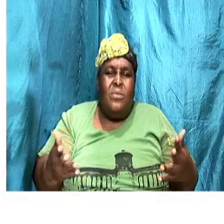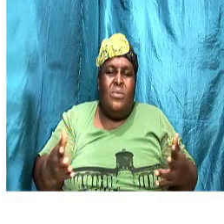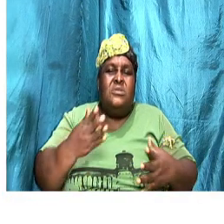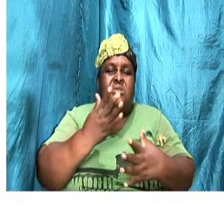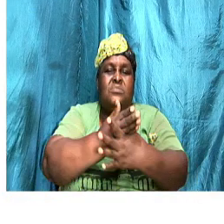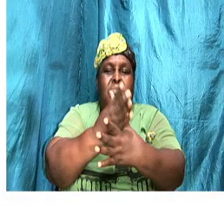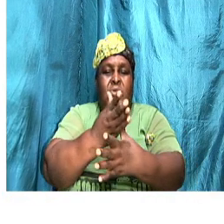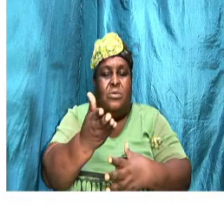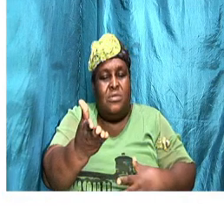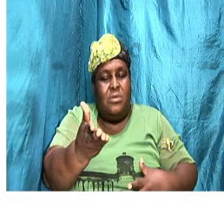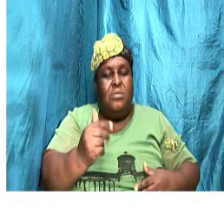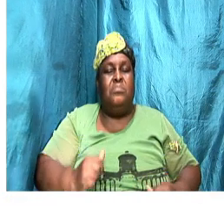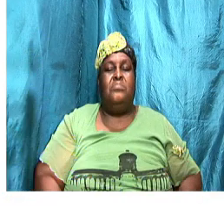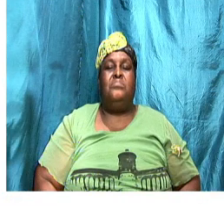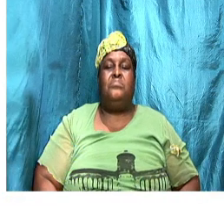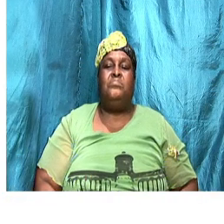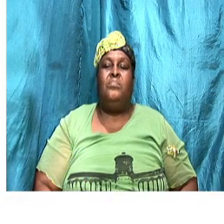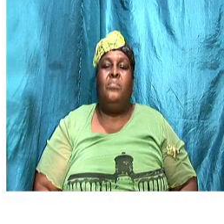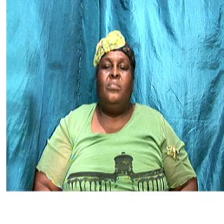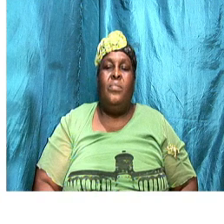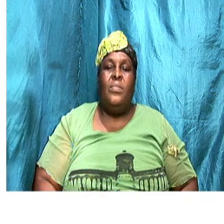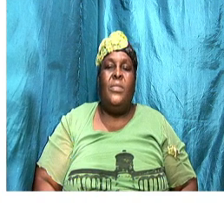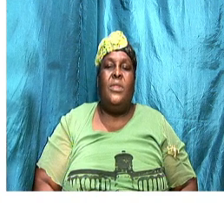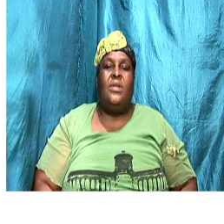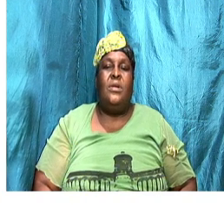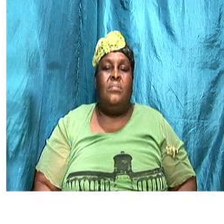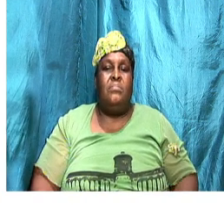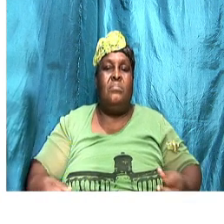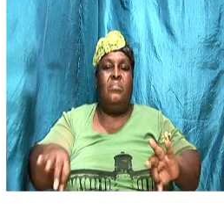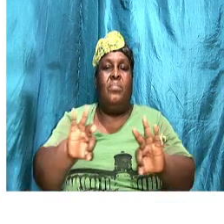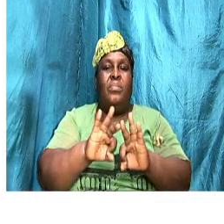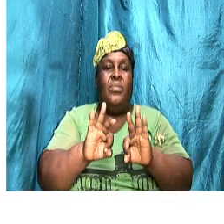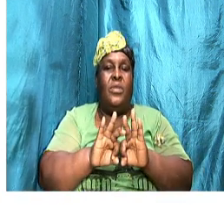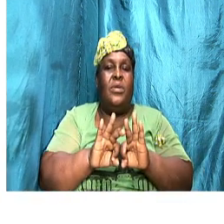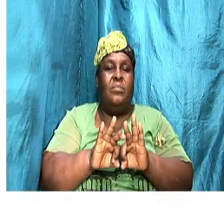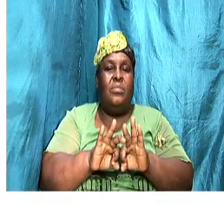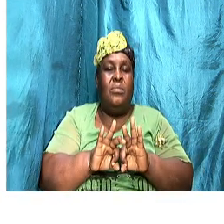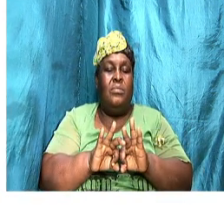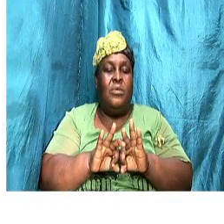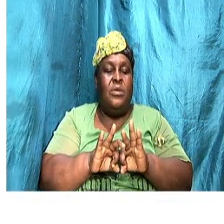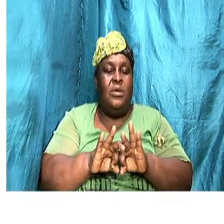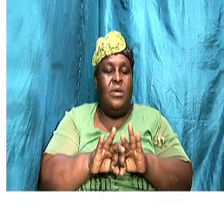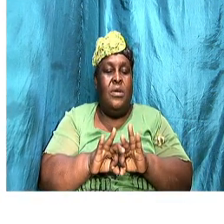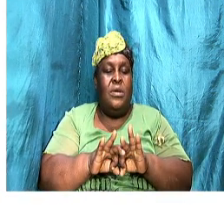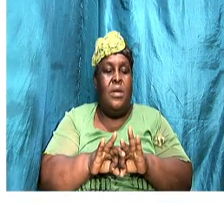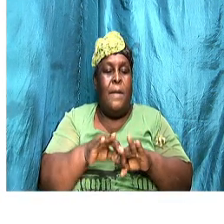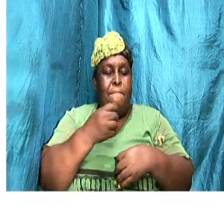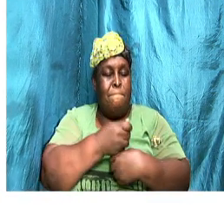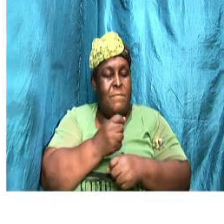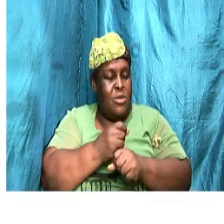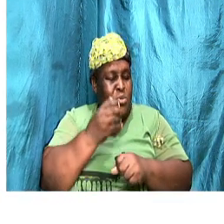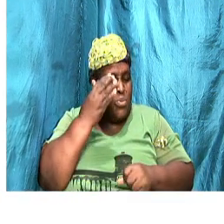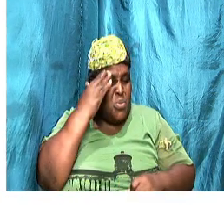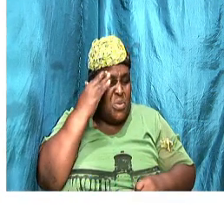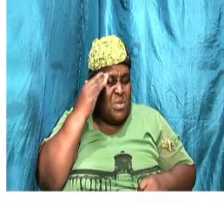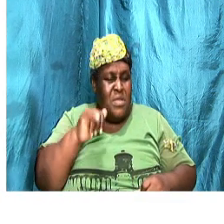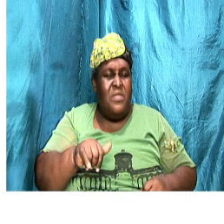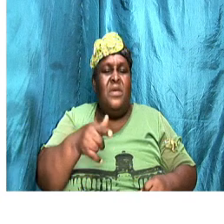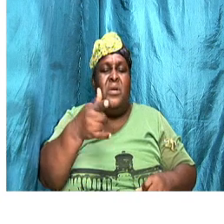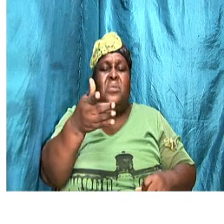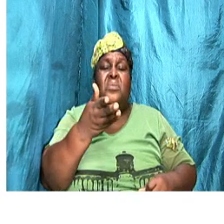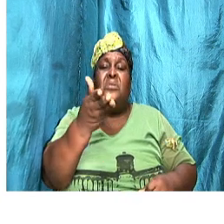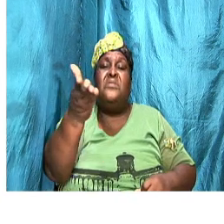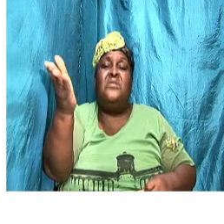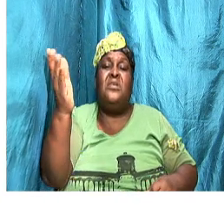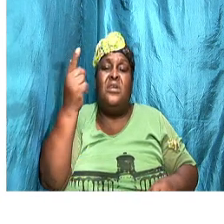So, you know, it's important to make it known that you are there for them